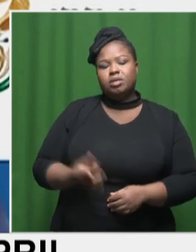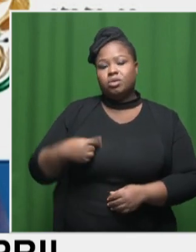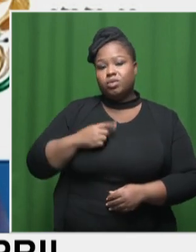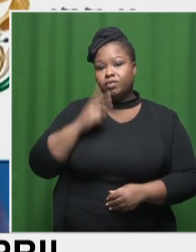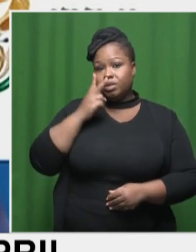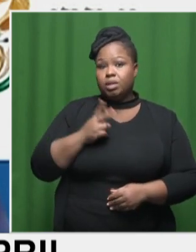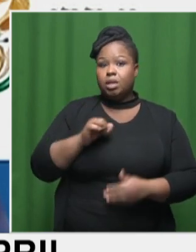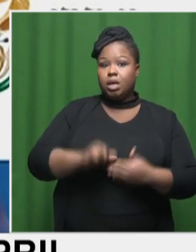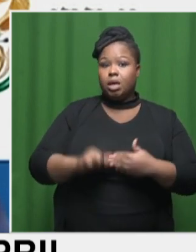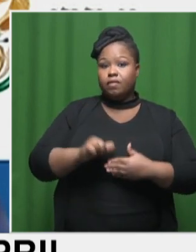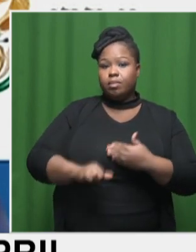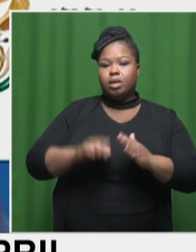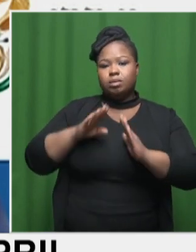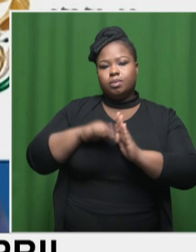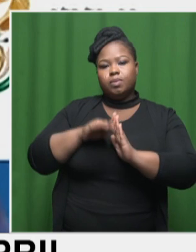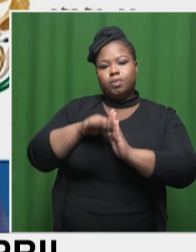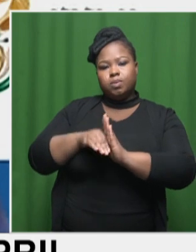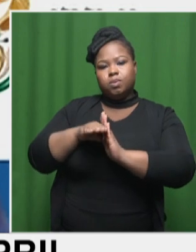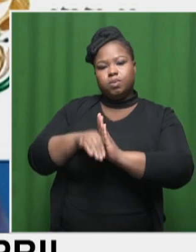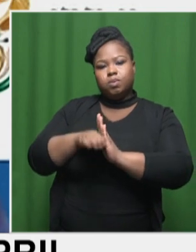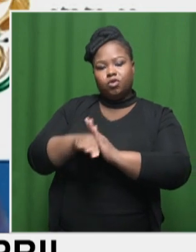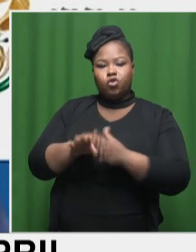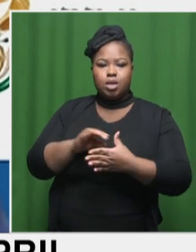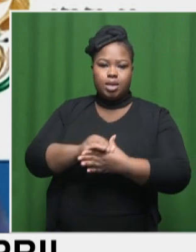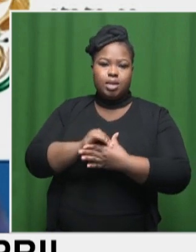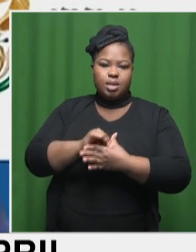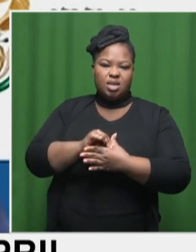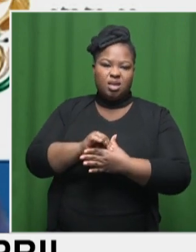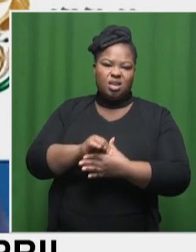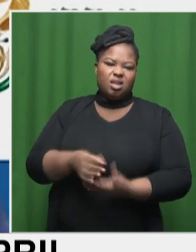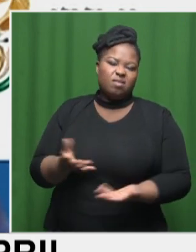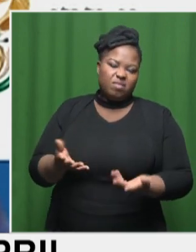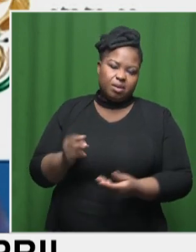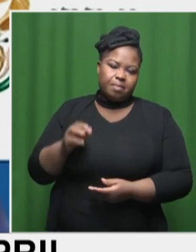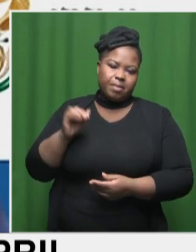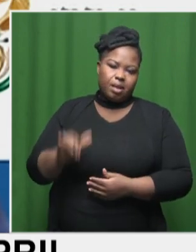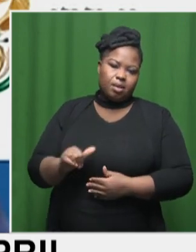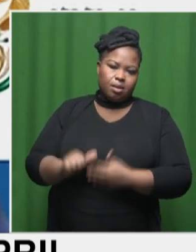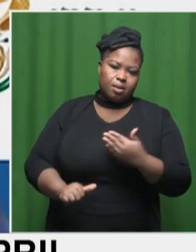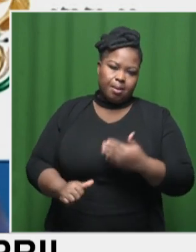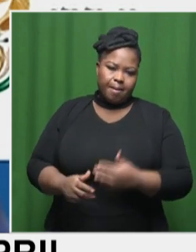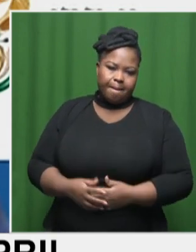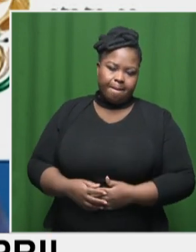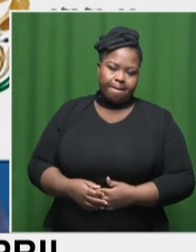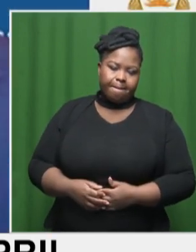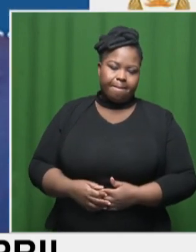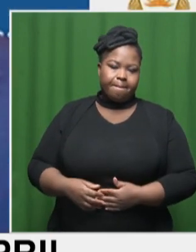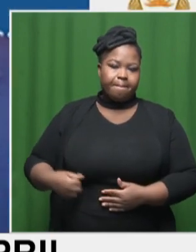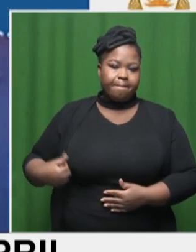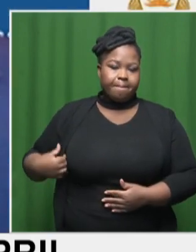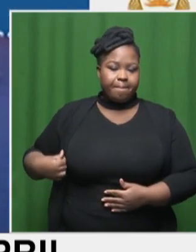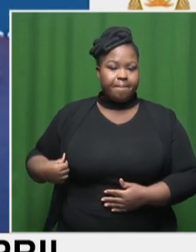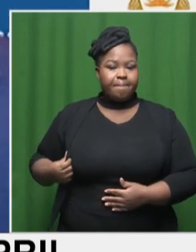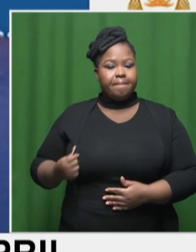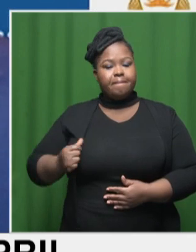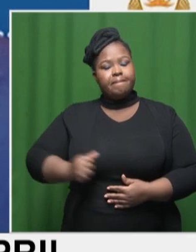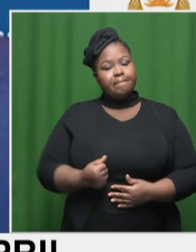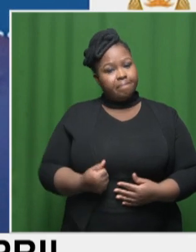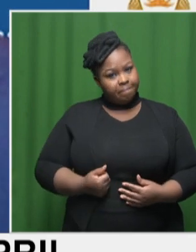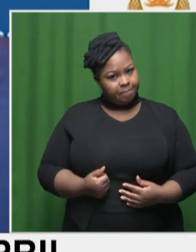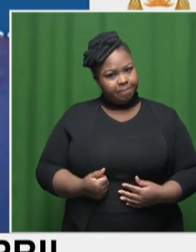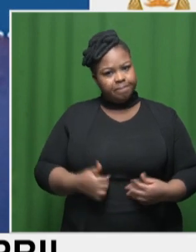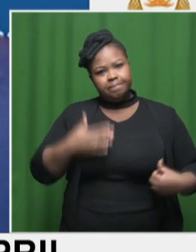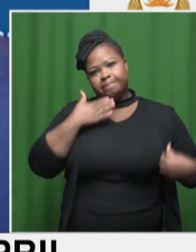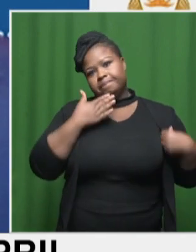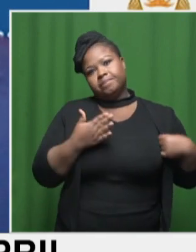see month to month decreases in some of our meat products in May as well. So and thanks for